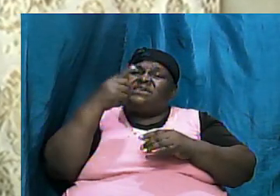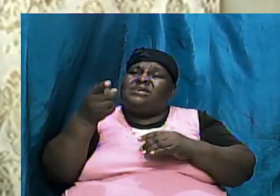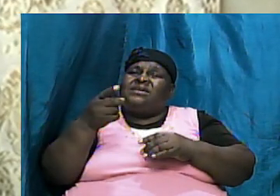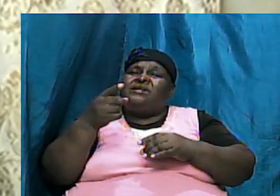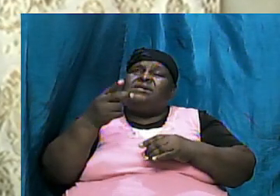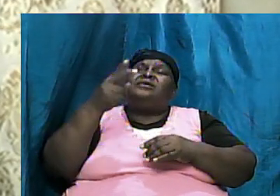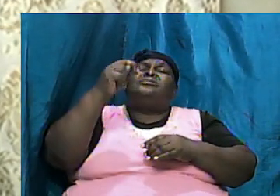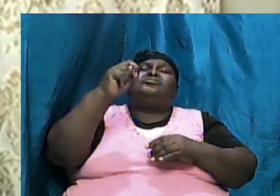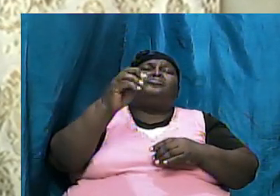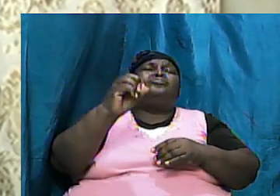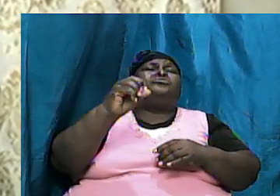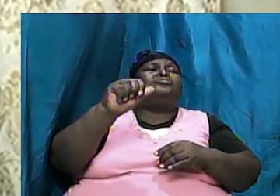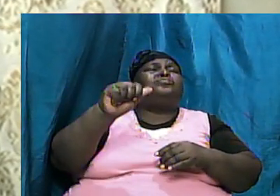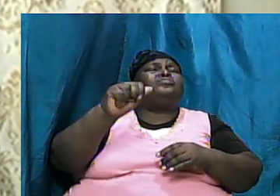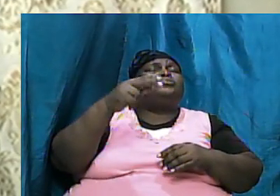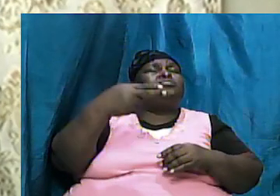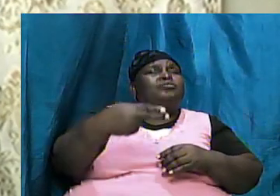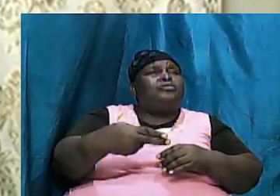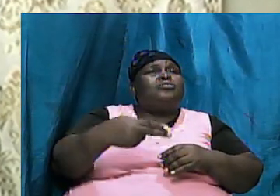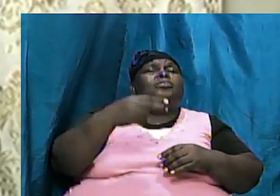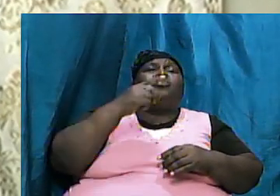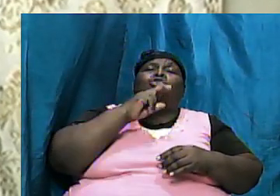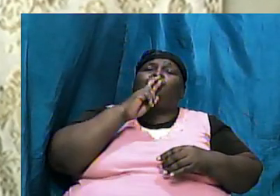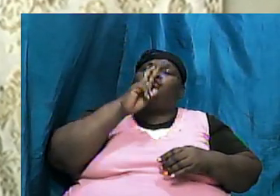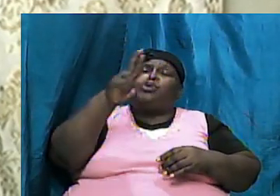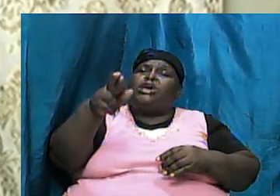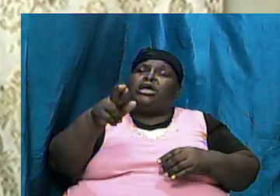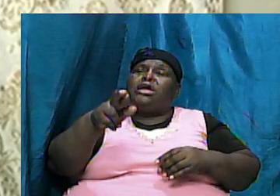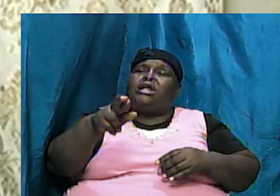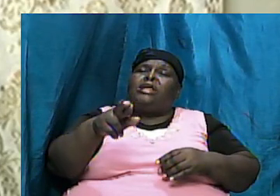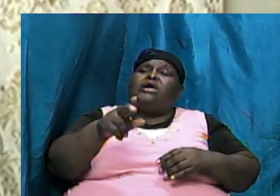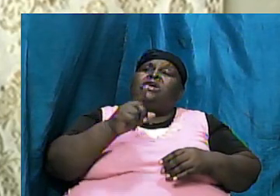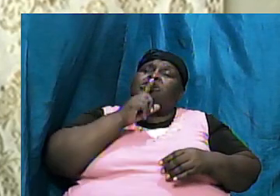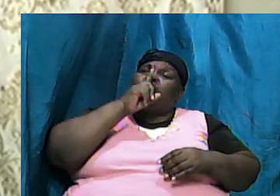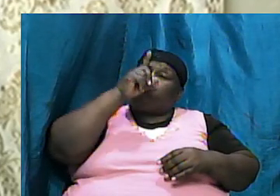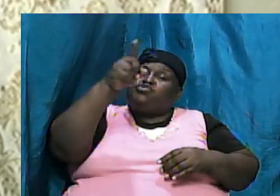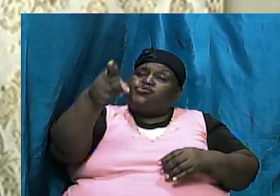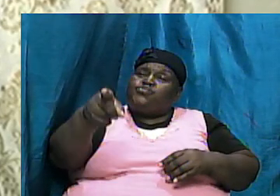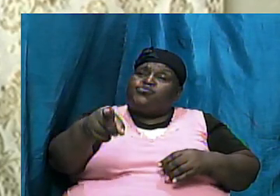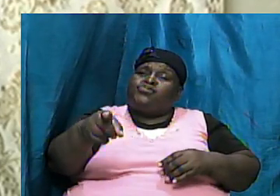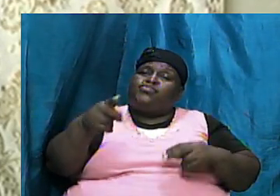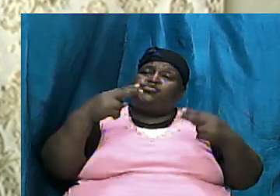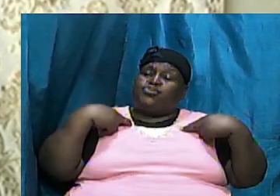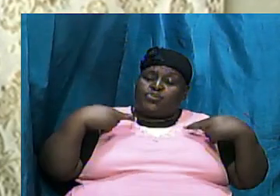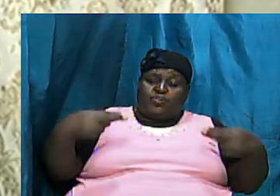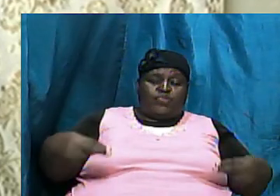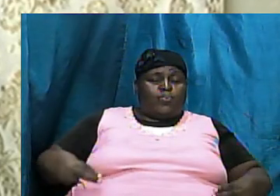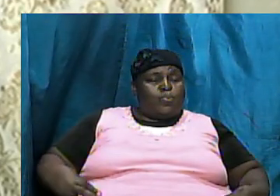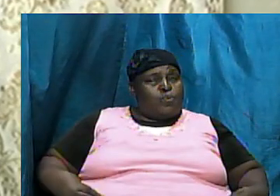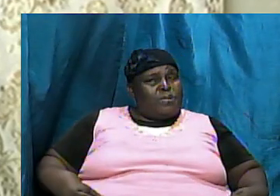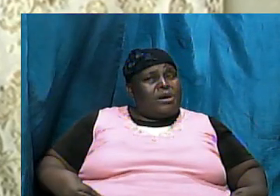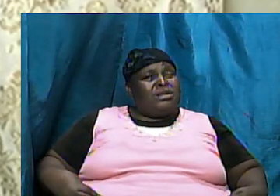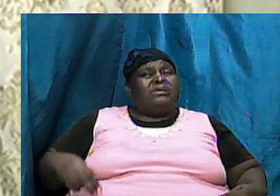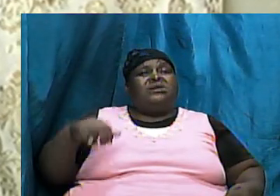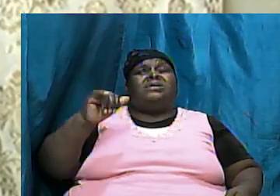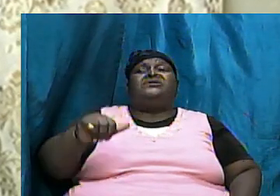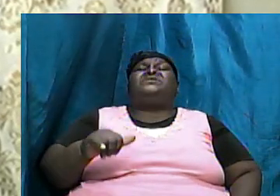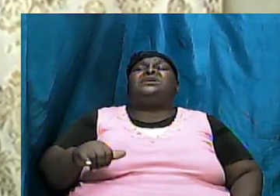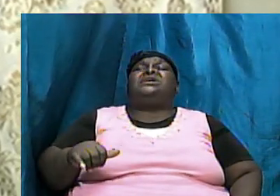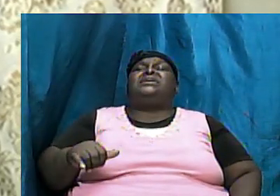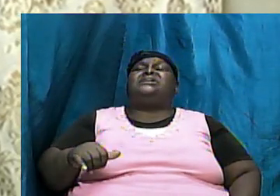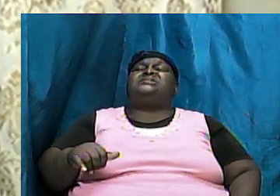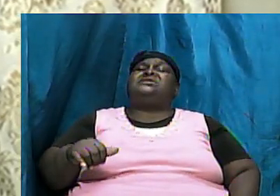real a true genuine human being that has a